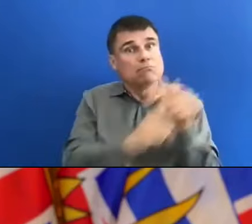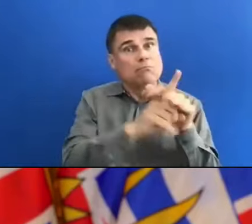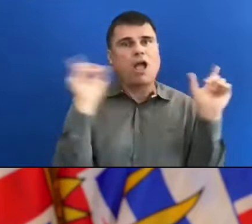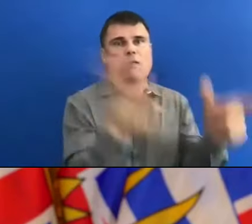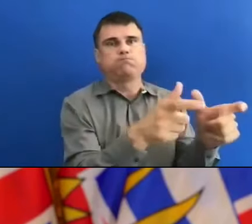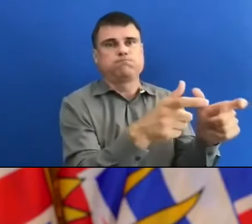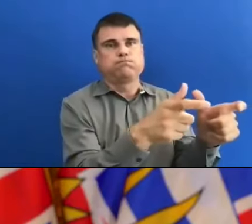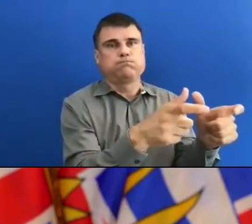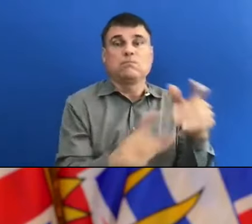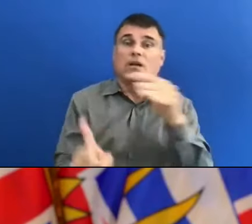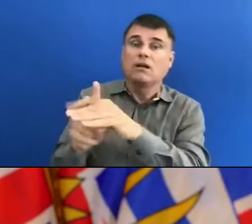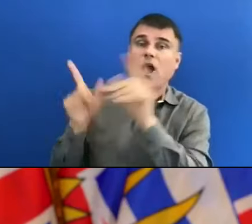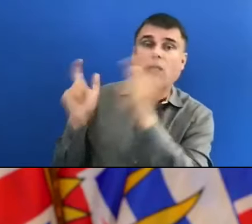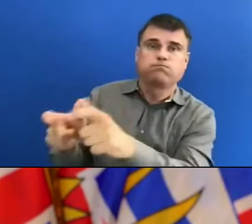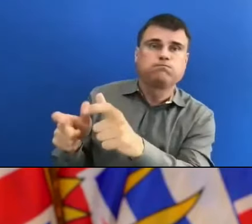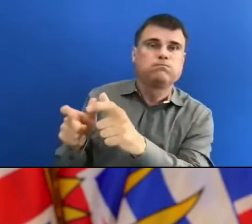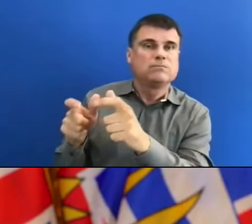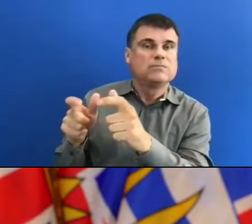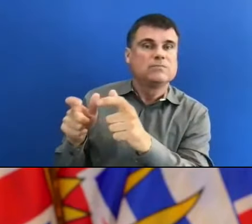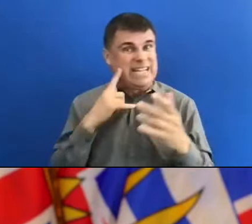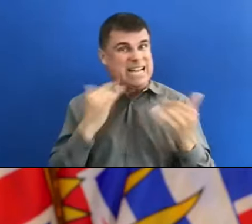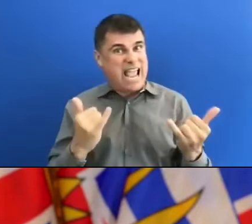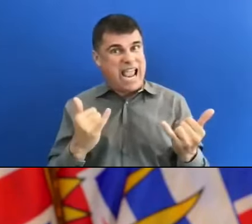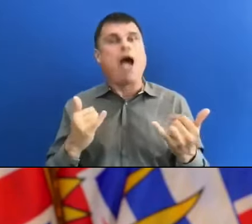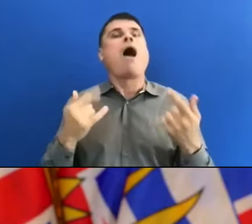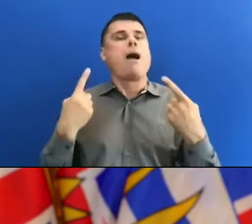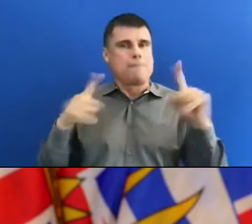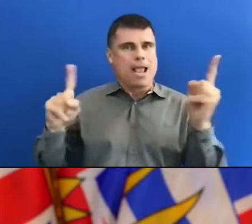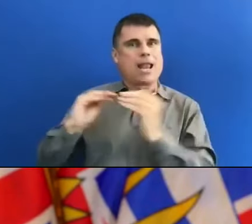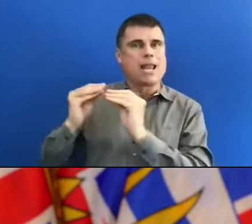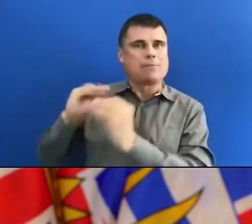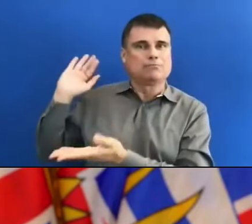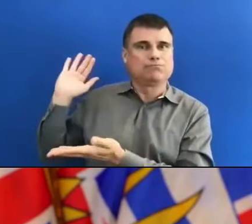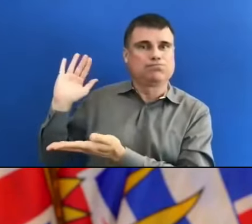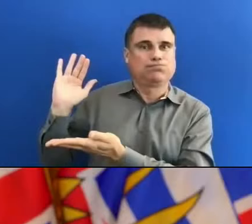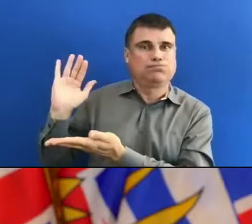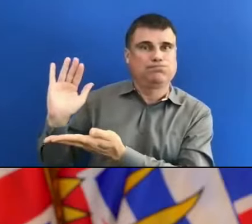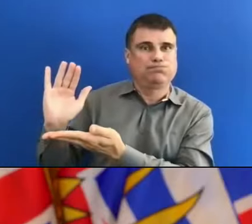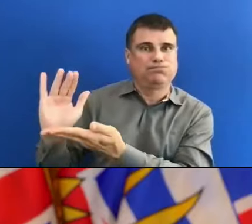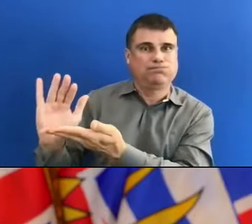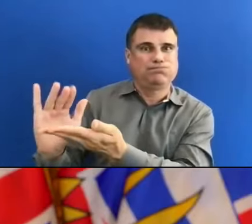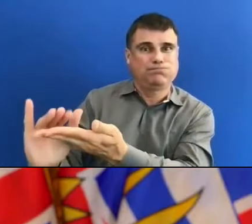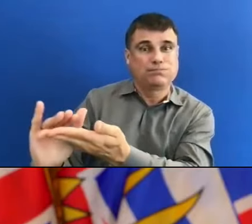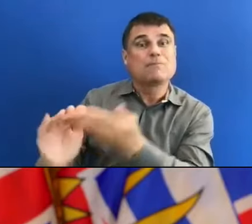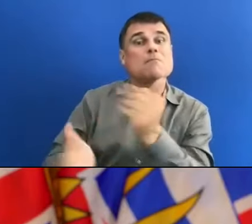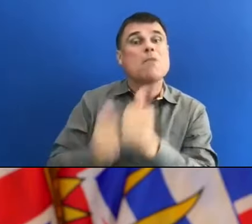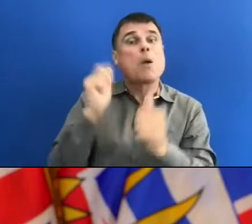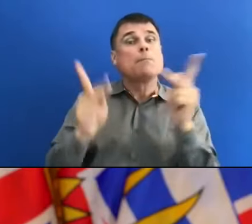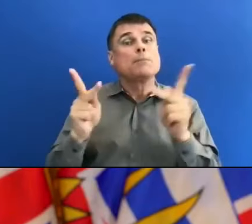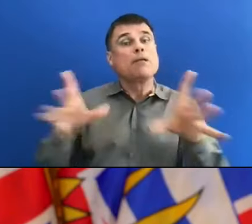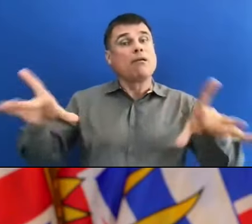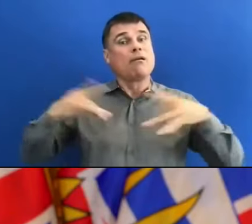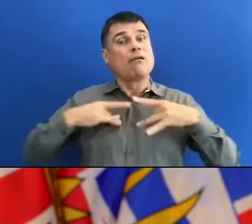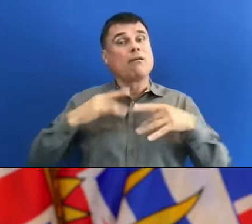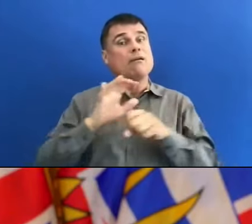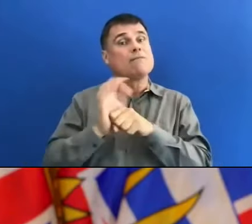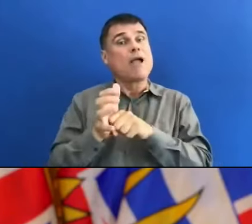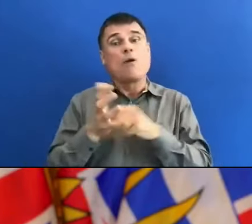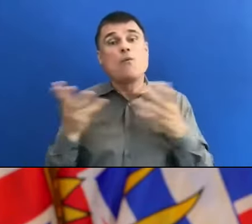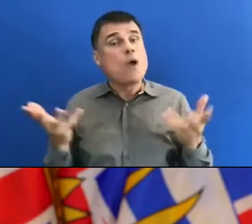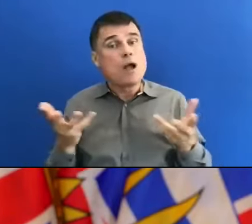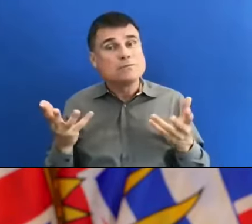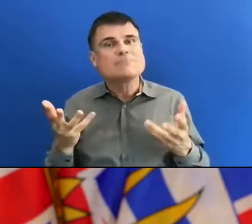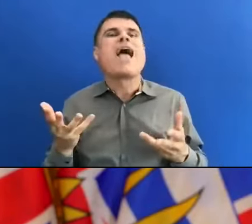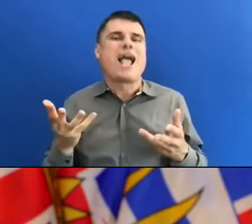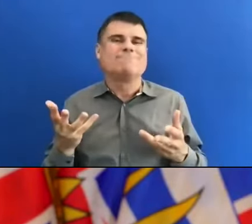the numbers of active cases, most of the people who are developing the disease are known contacts of a case. So we're